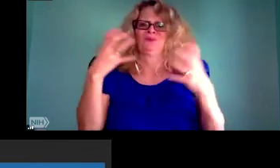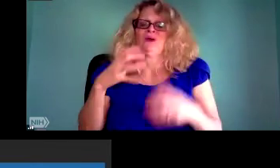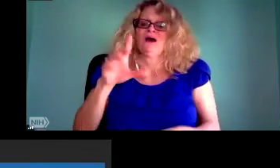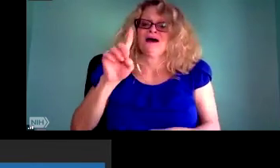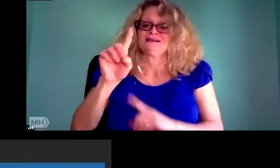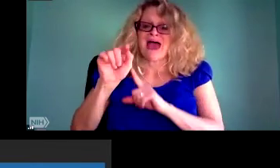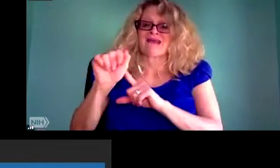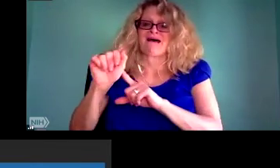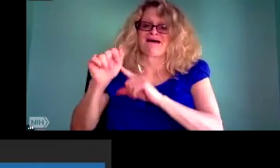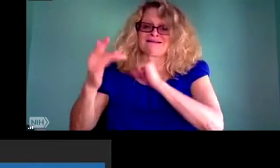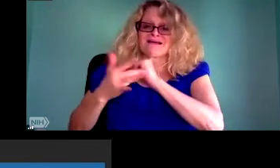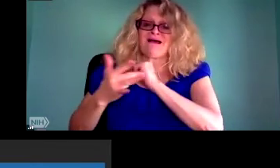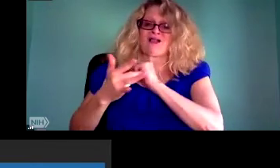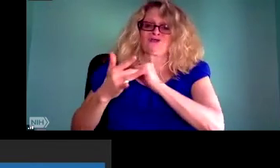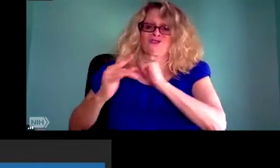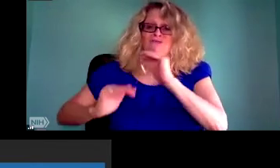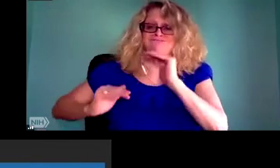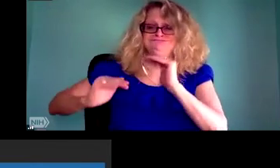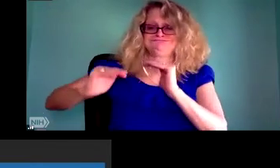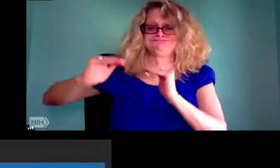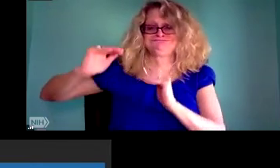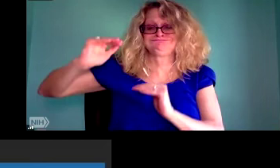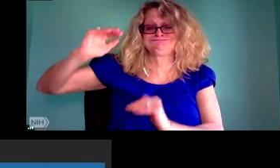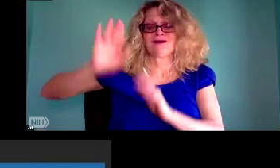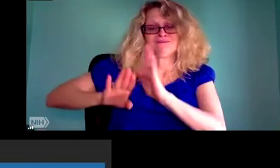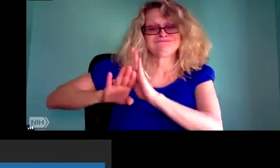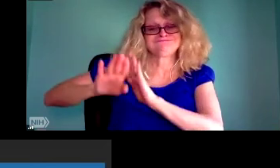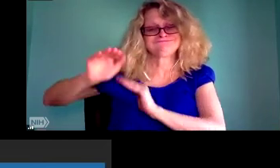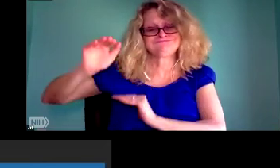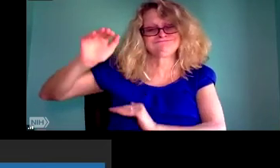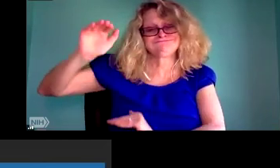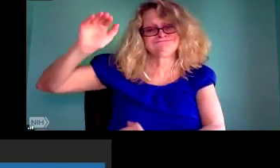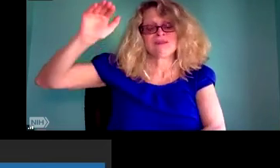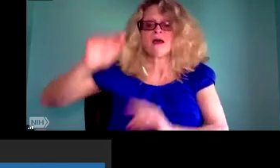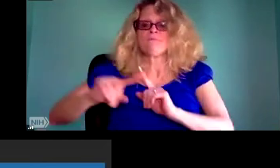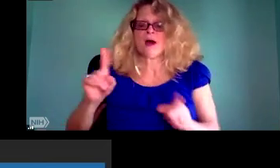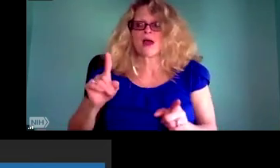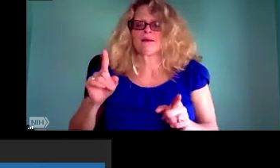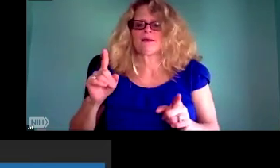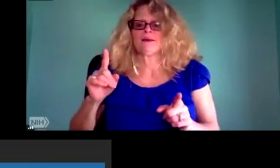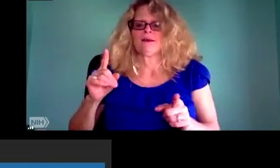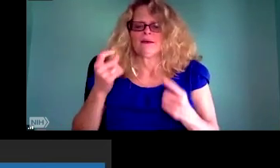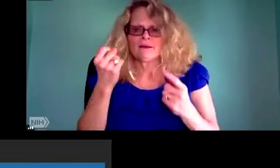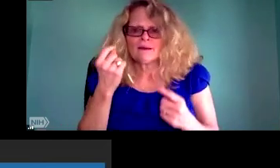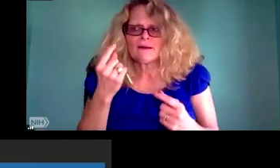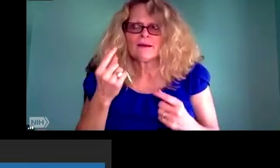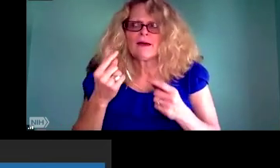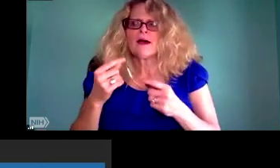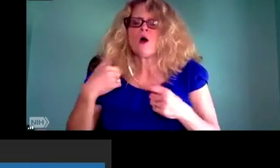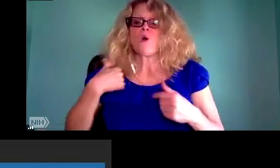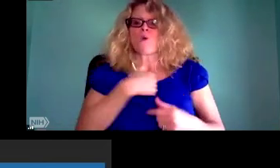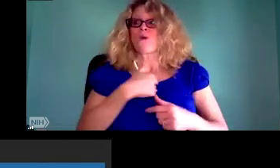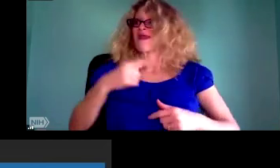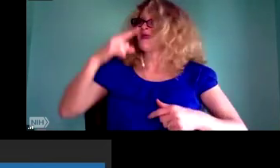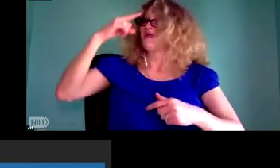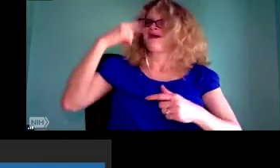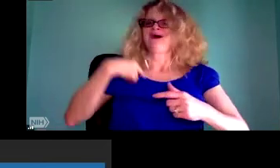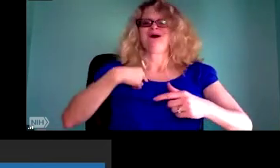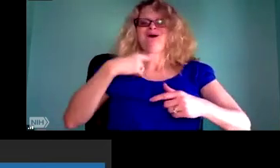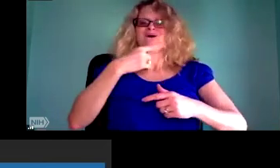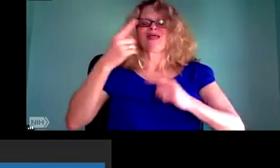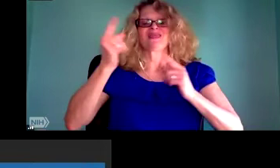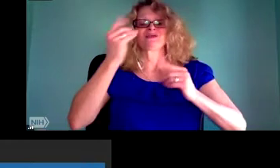the top 1% of wealth holders will hold two thirds of the world's wealth. We have to ask ourselves to what degree